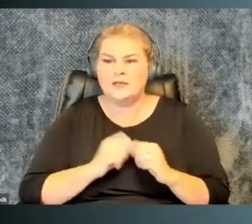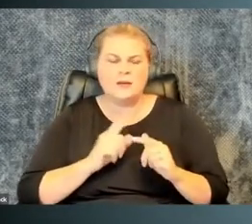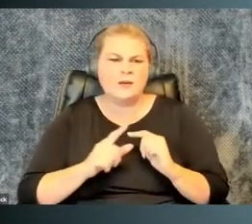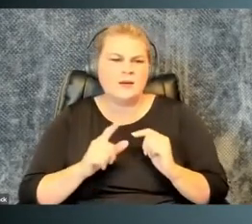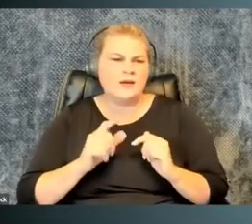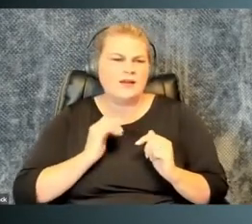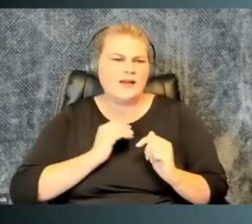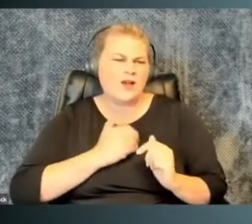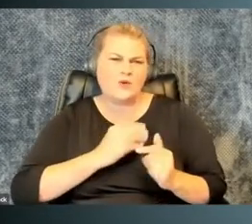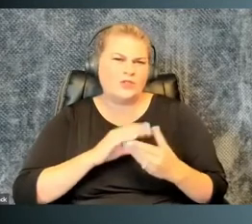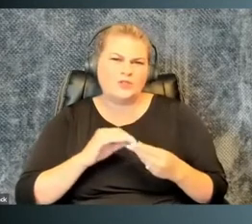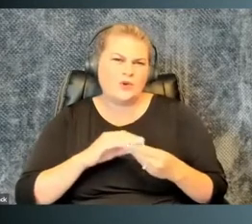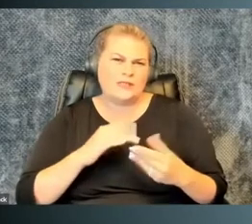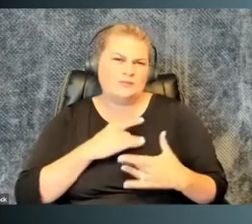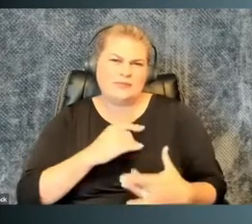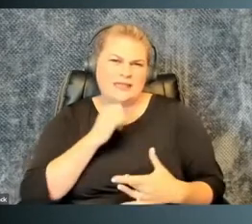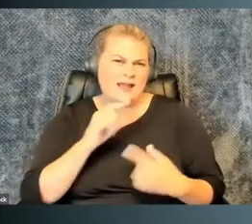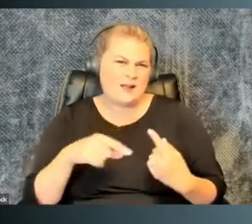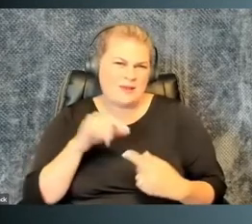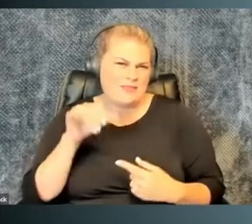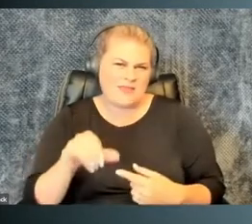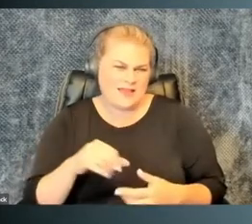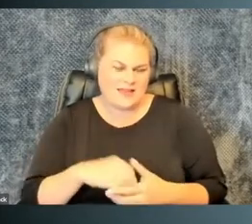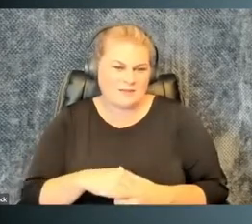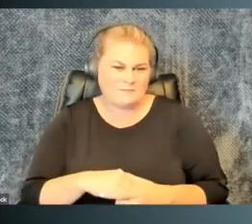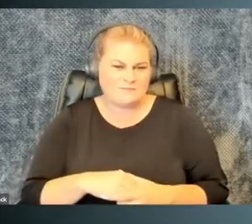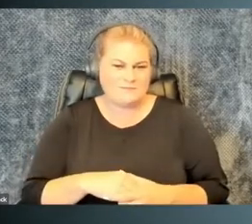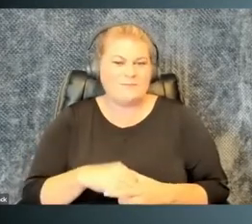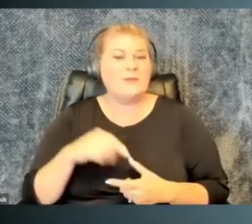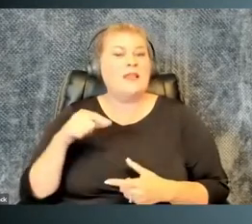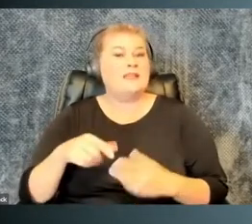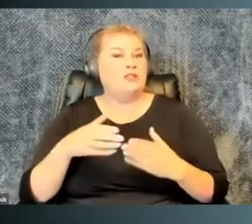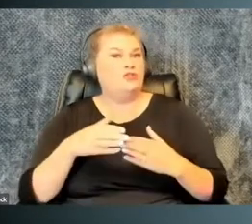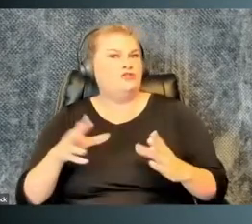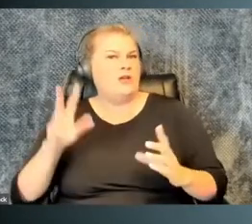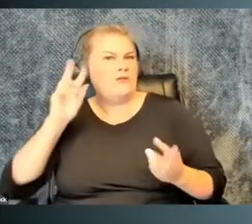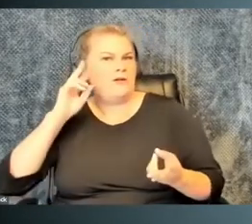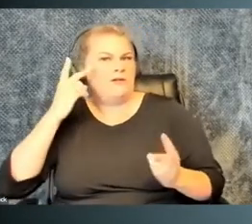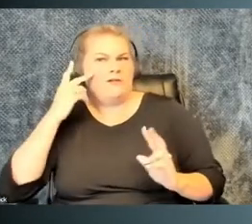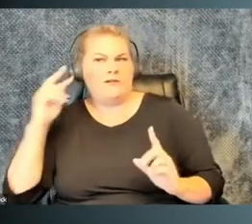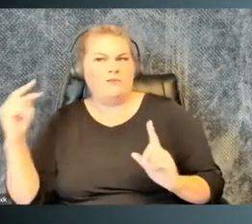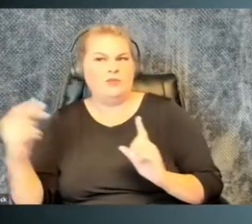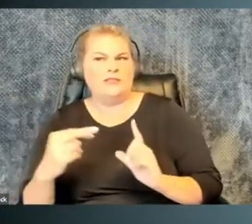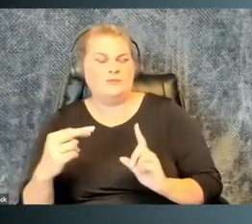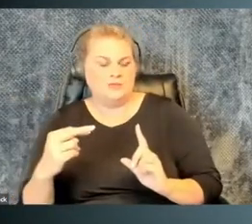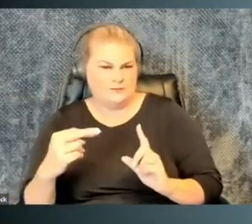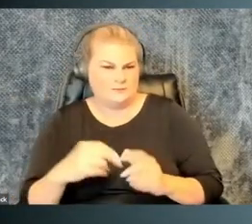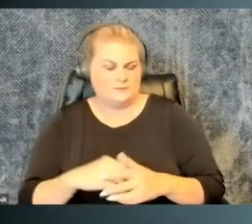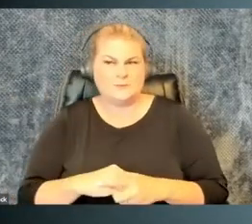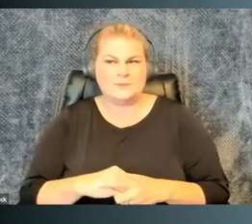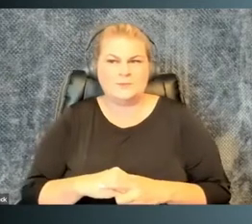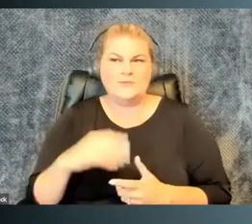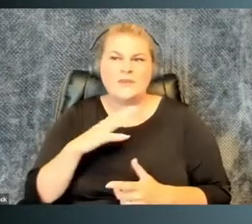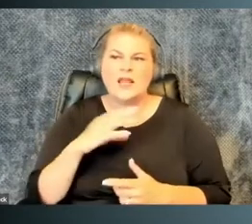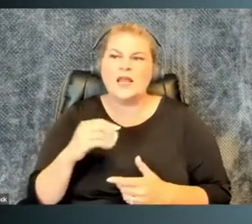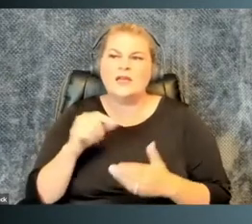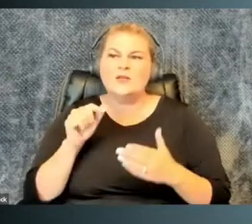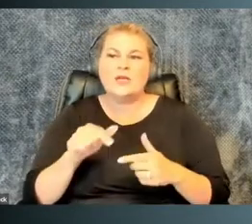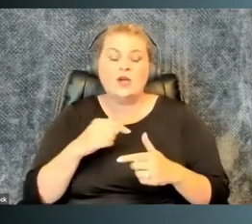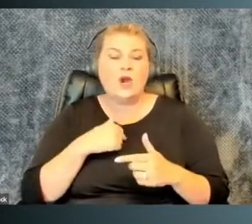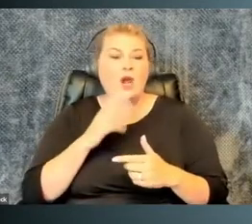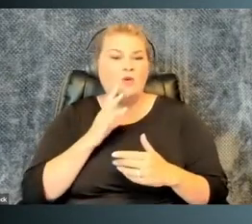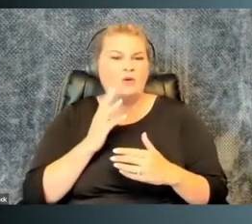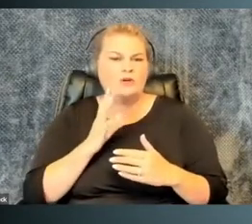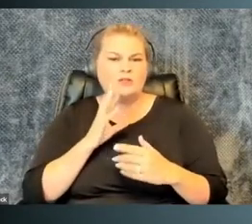with disabilities. Our stories usually aren't about that, but this is the general perception. So,